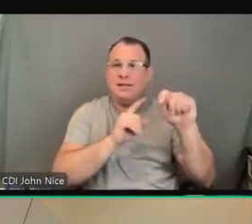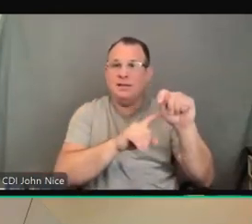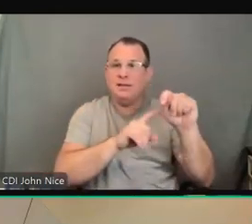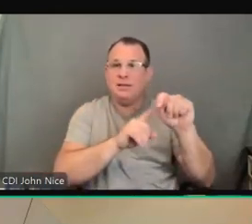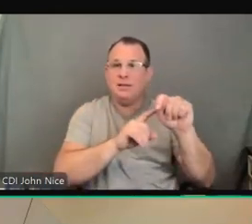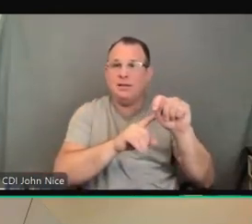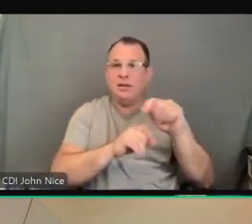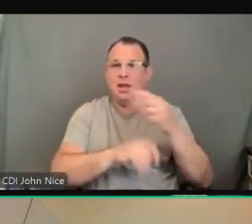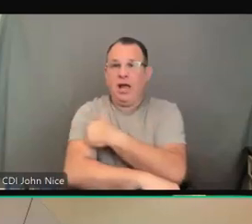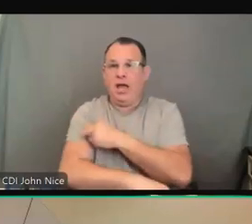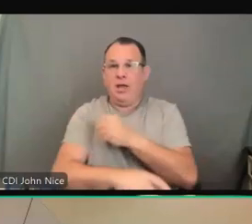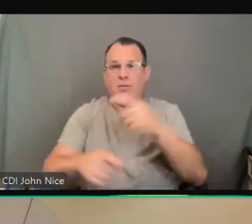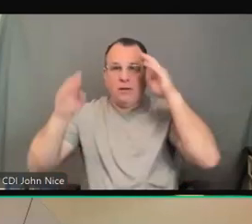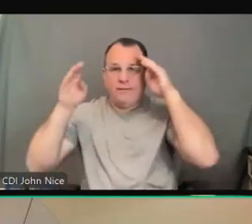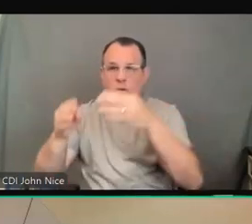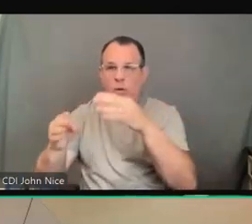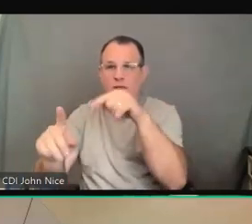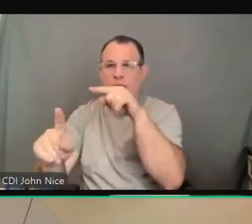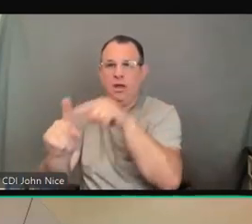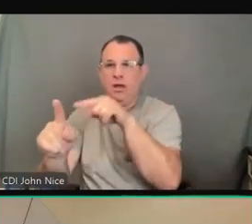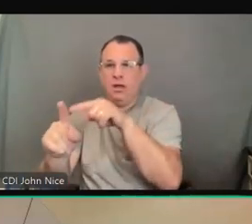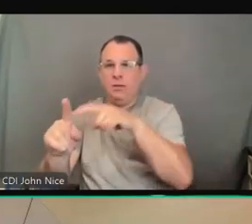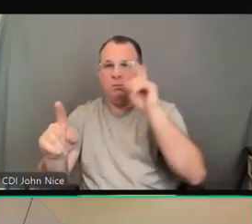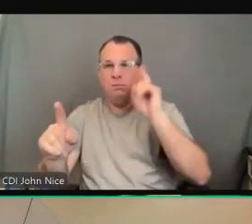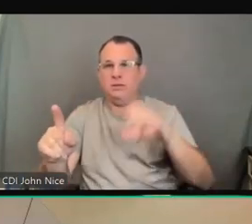is we've got to get the consent from the patient.